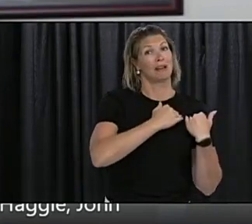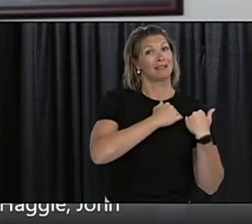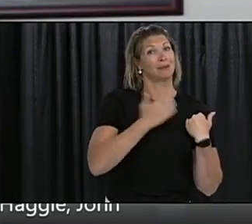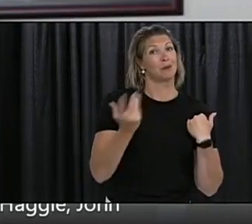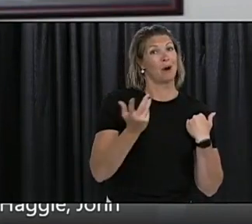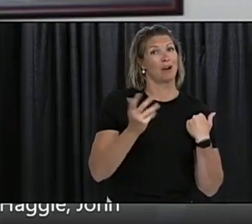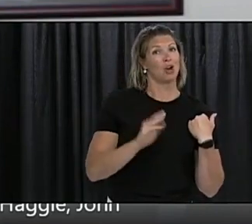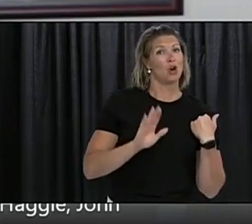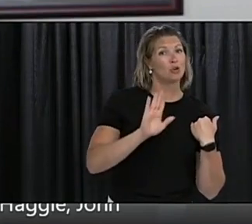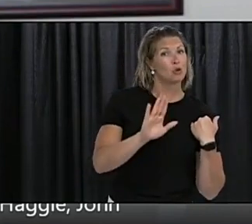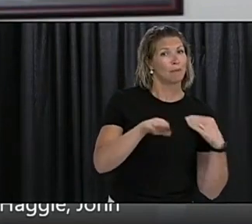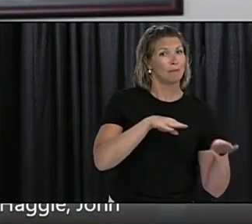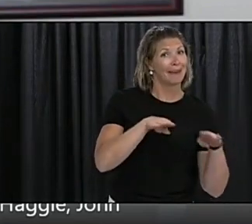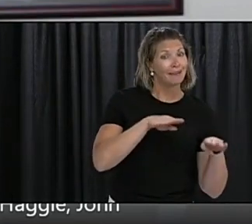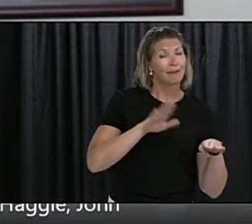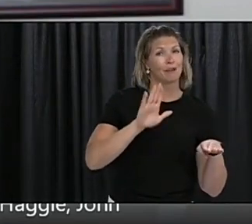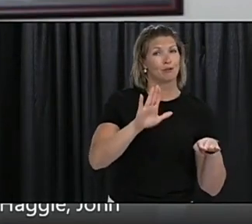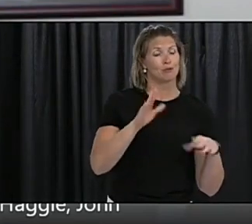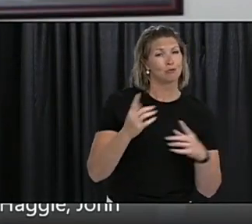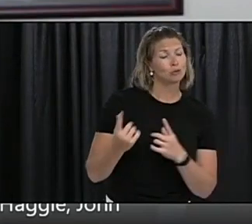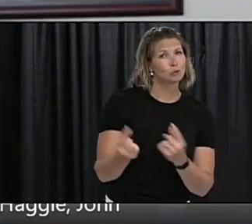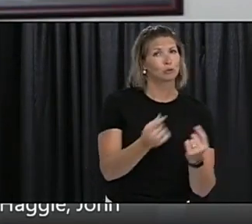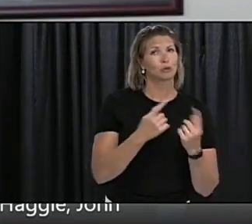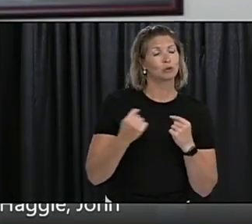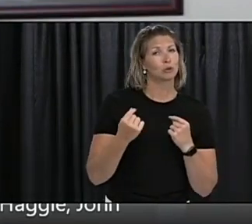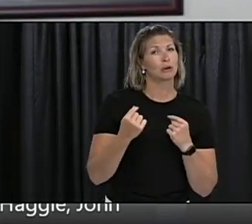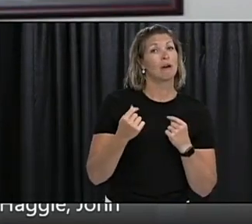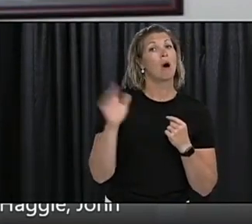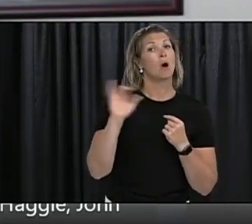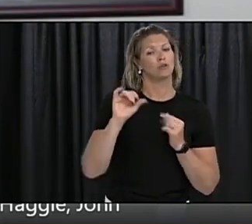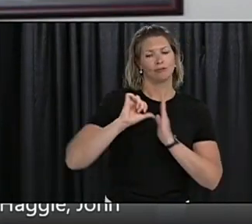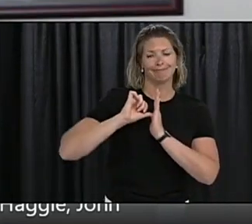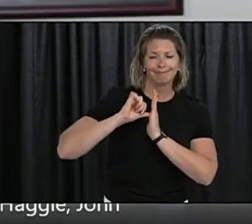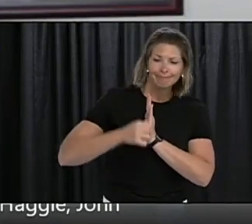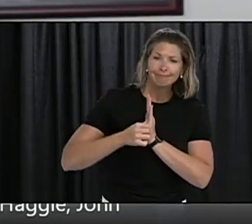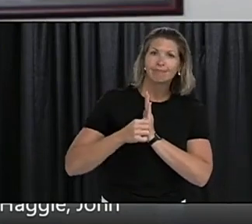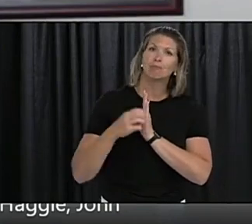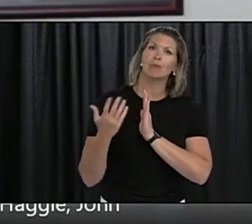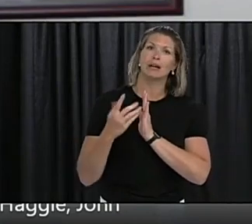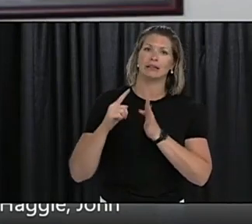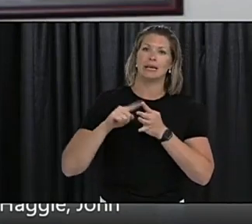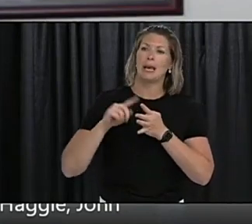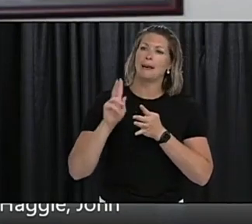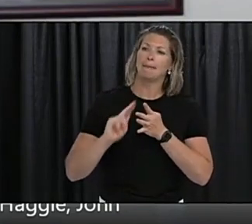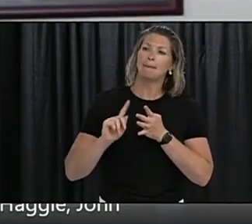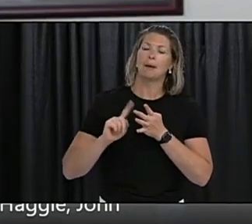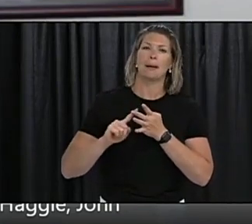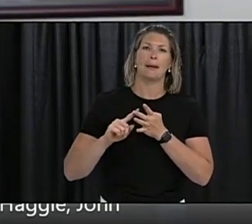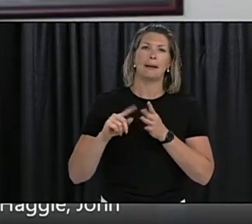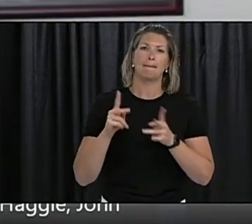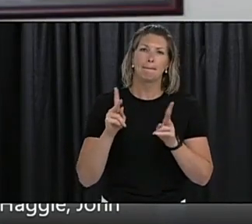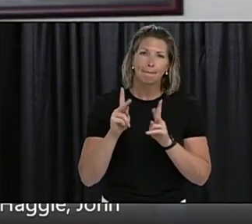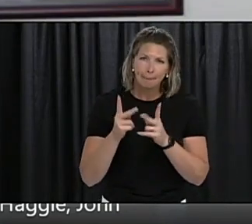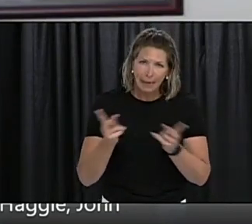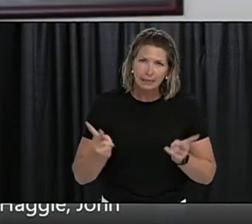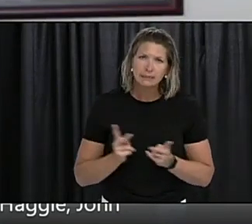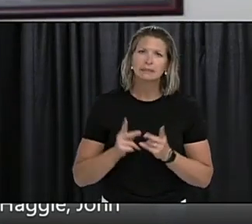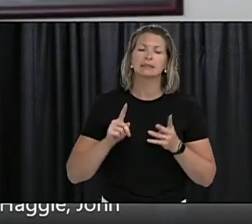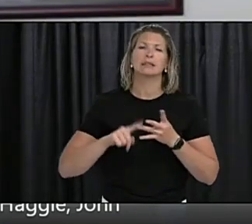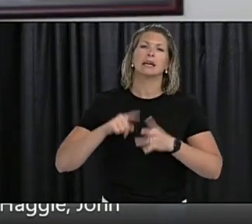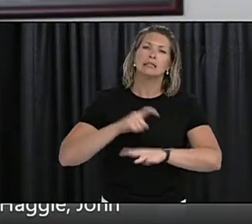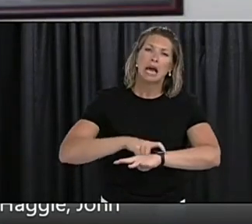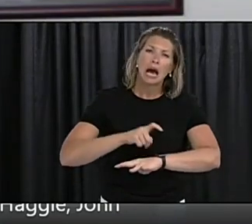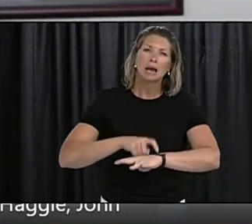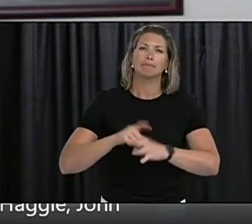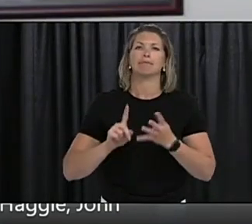in which we're going to engage. And that is people, space, time, and place. And you check through those and it's